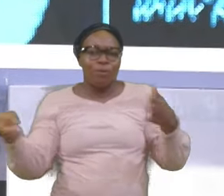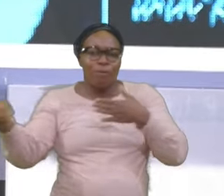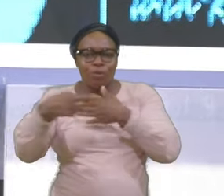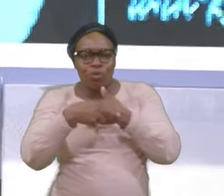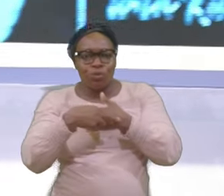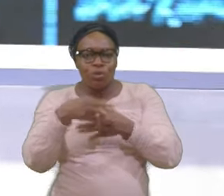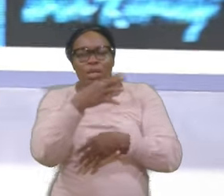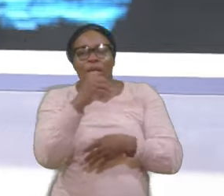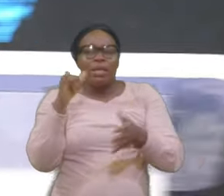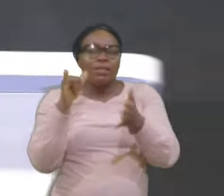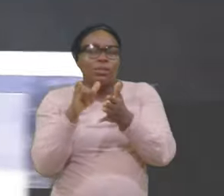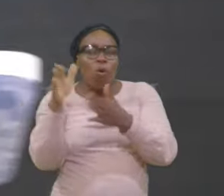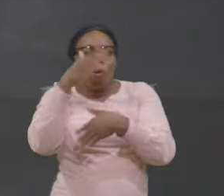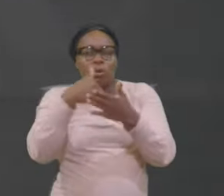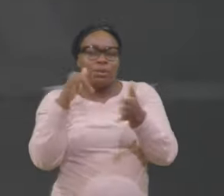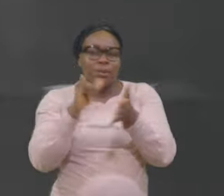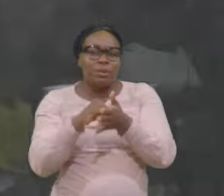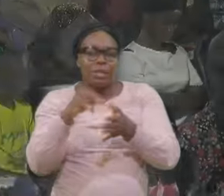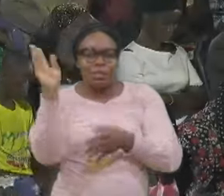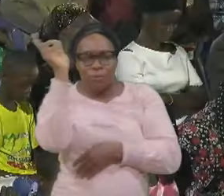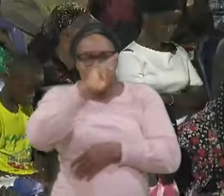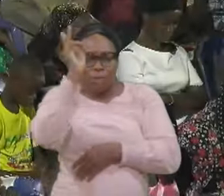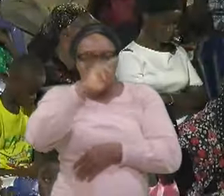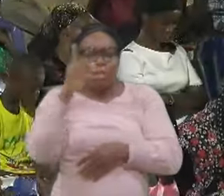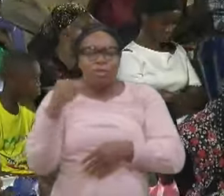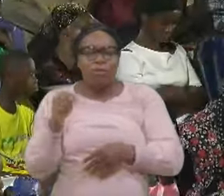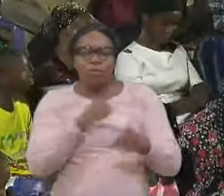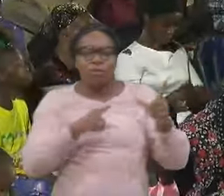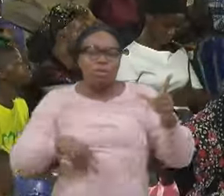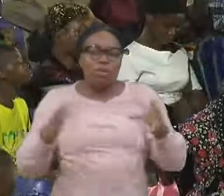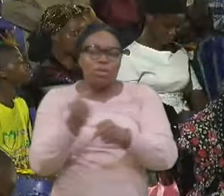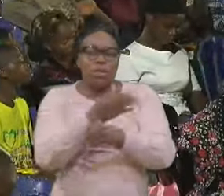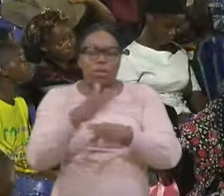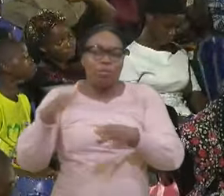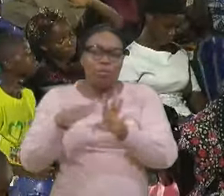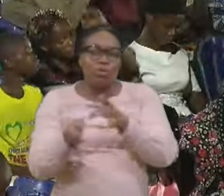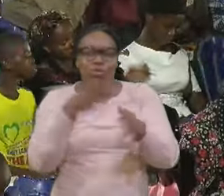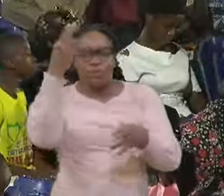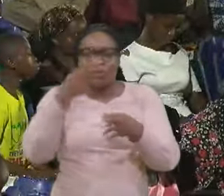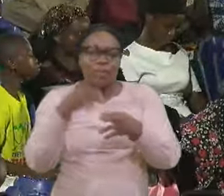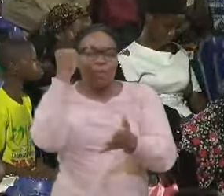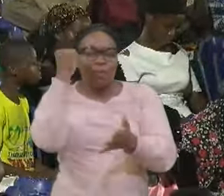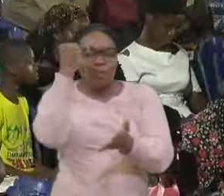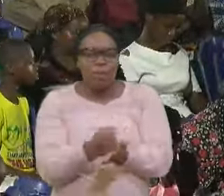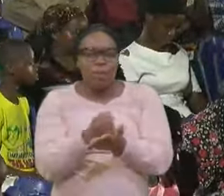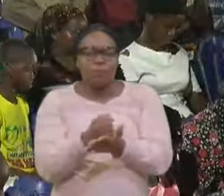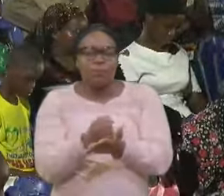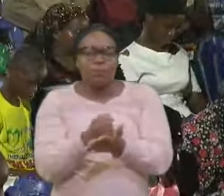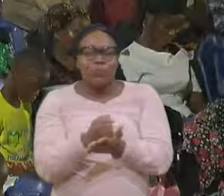Lord Will take Away Look at Proverbs Chapter 4 I'm reading From verse 16 In Rome